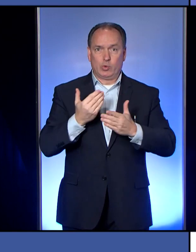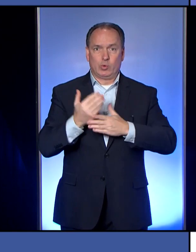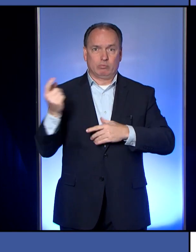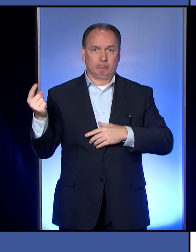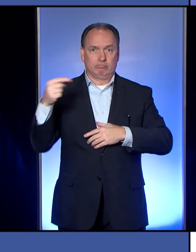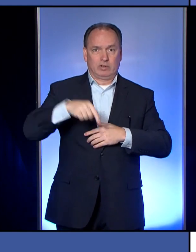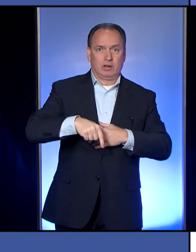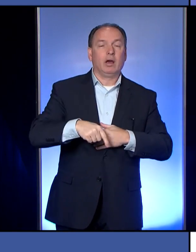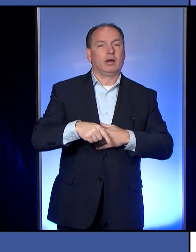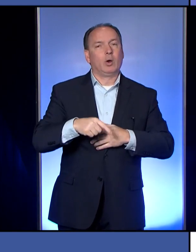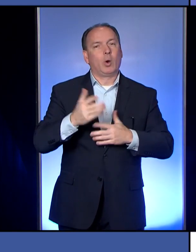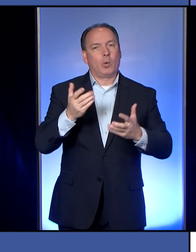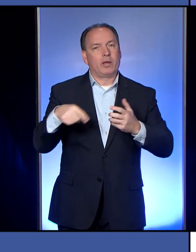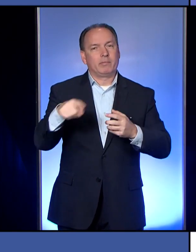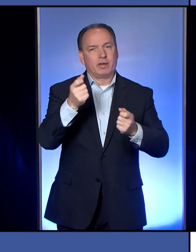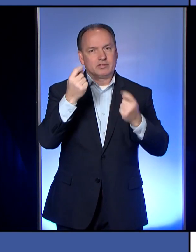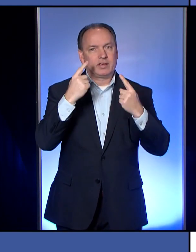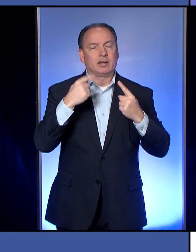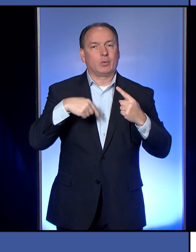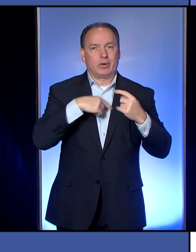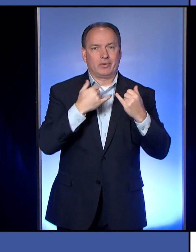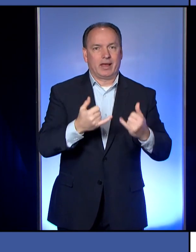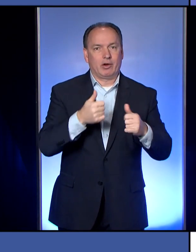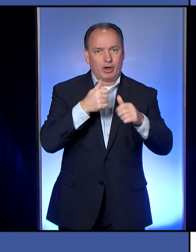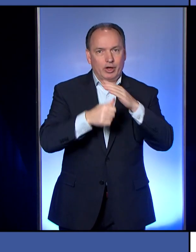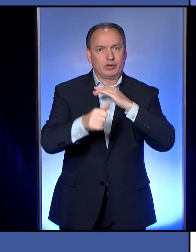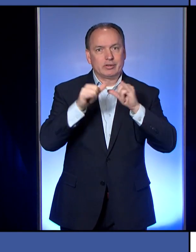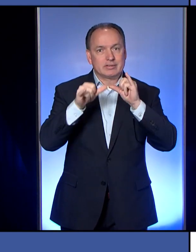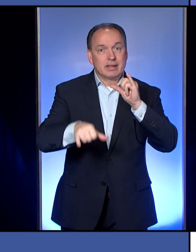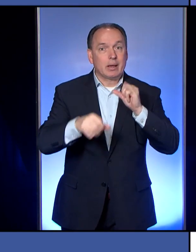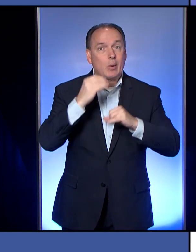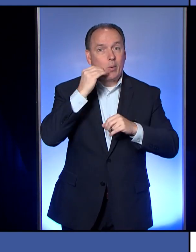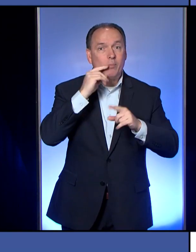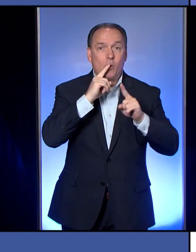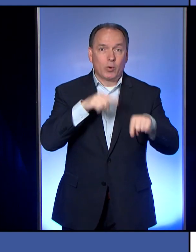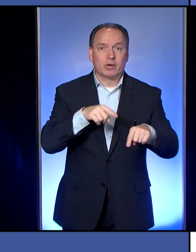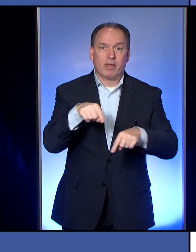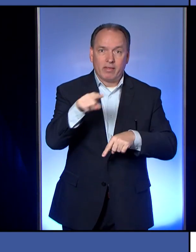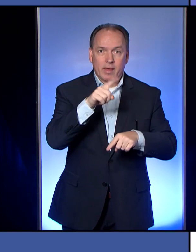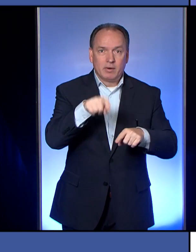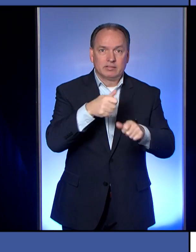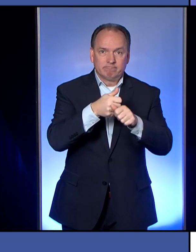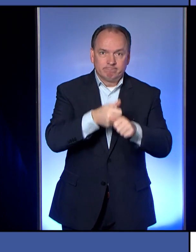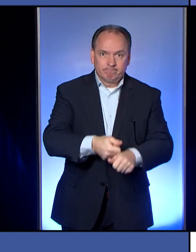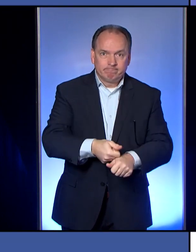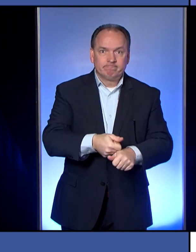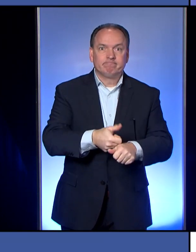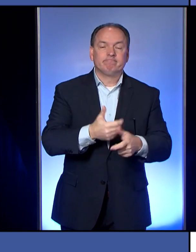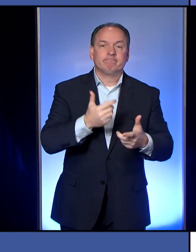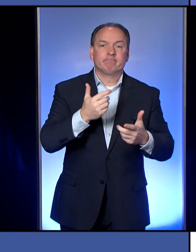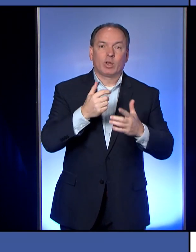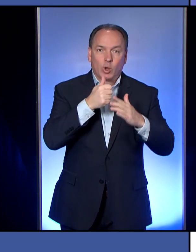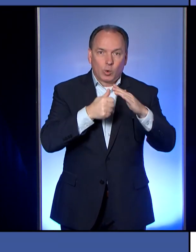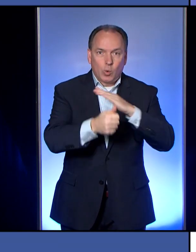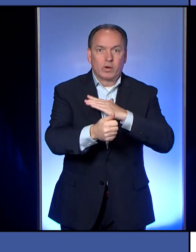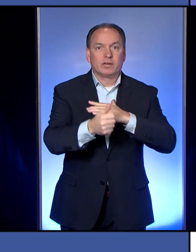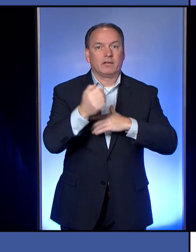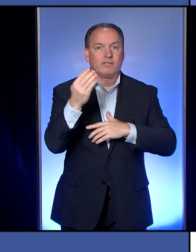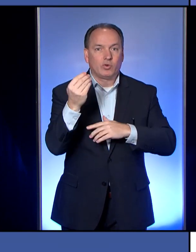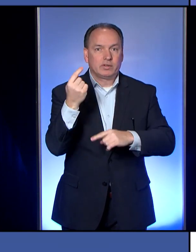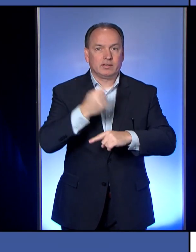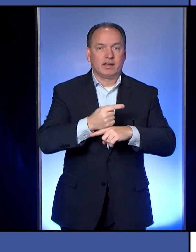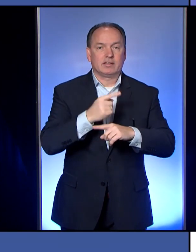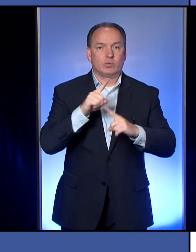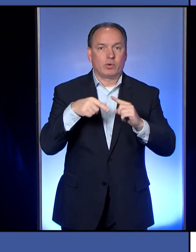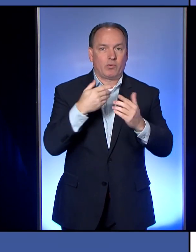We want them to understand that we are under a stay at home order and that they need to be quarantined for 14 days